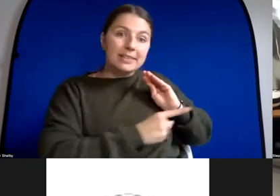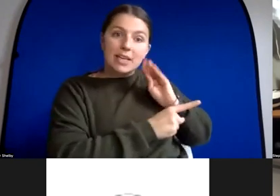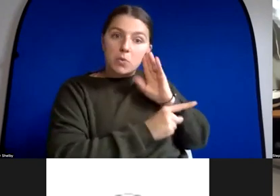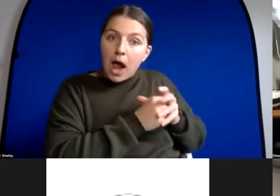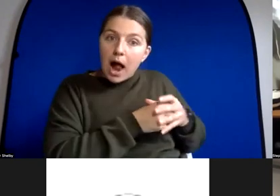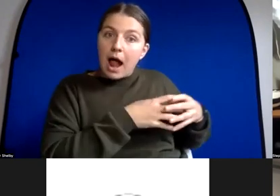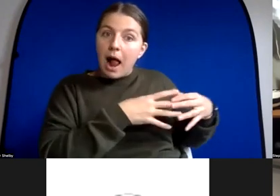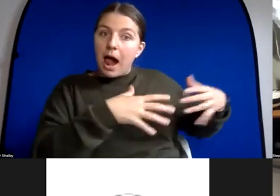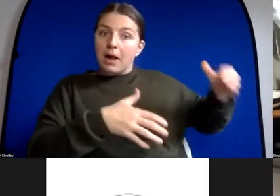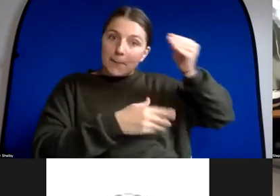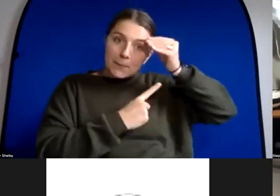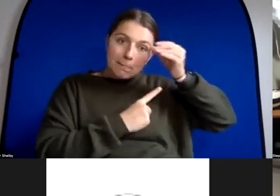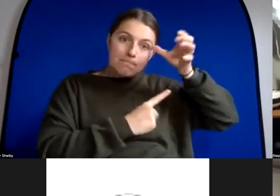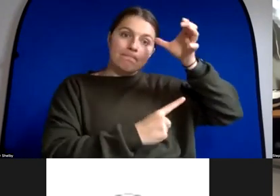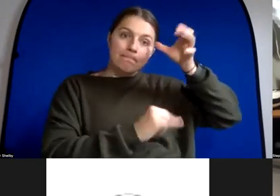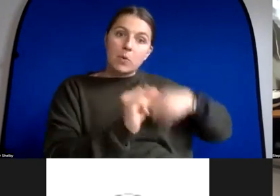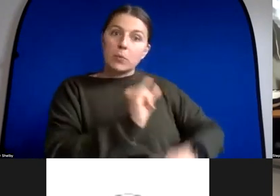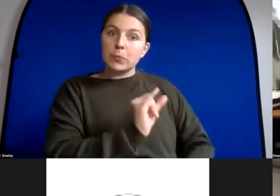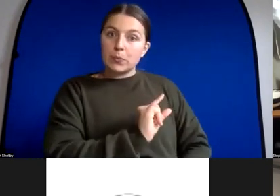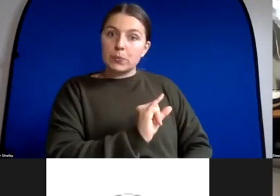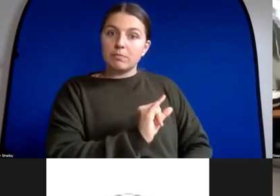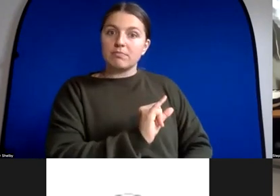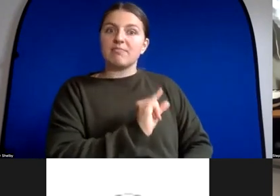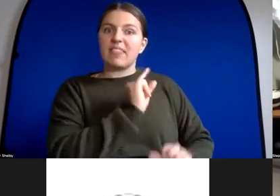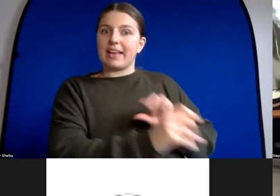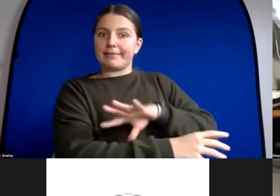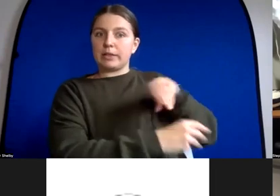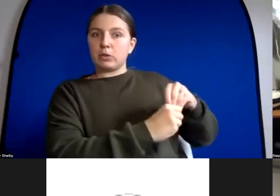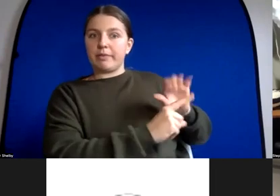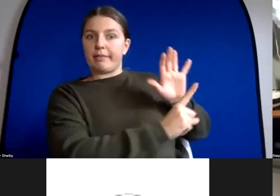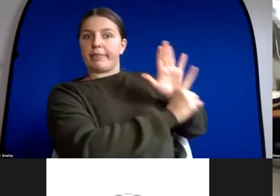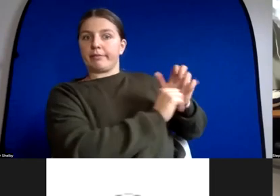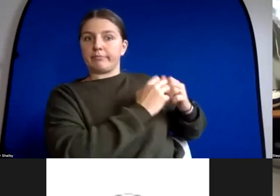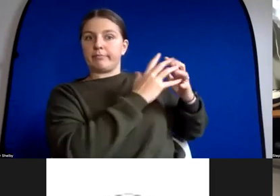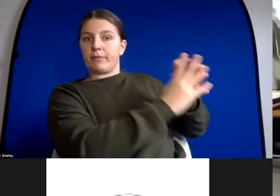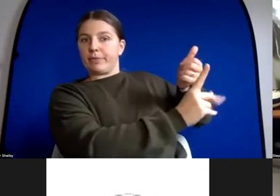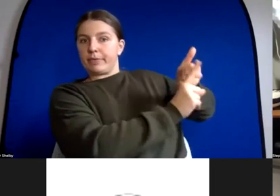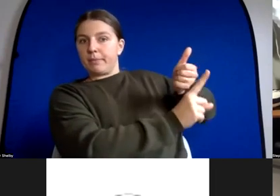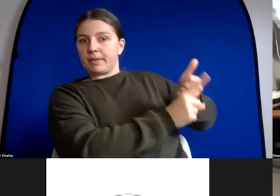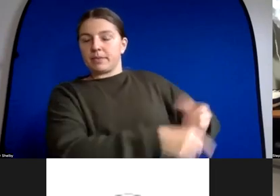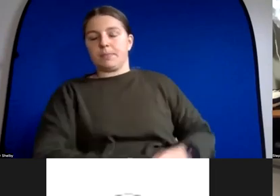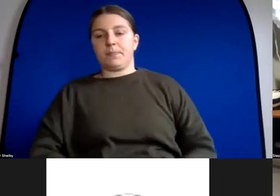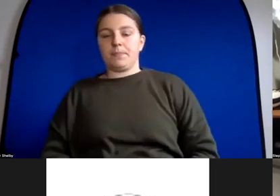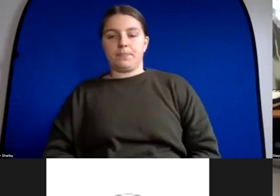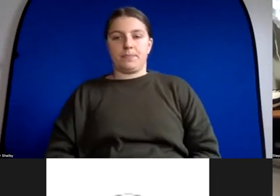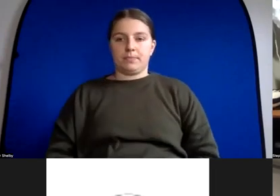you know that's the part of themselves that they will eventually be bringing to the things that they create